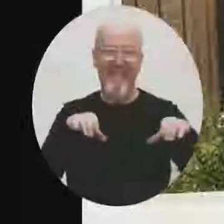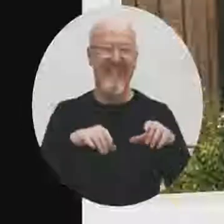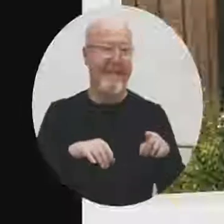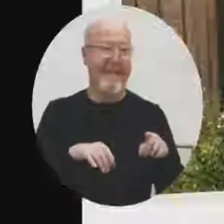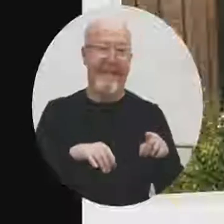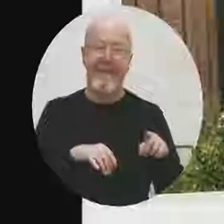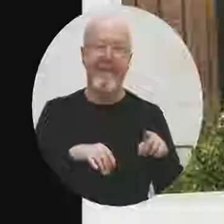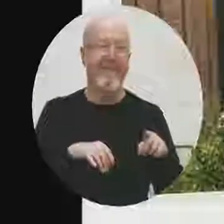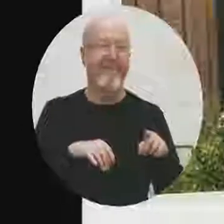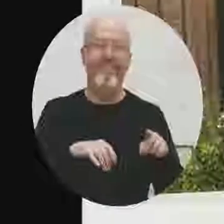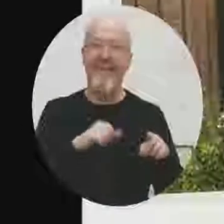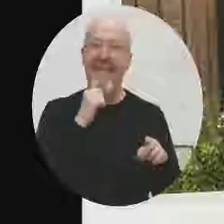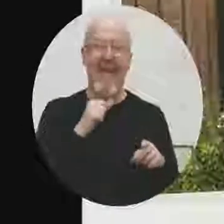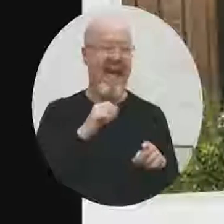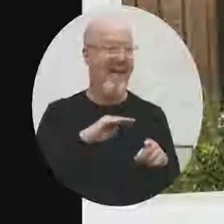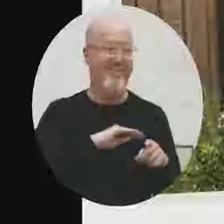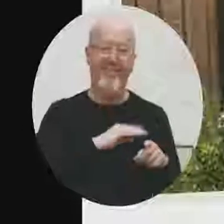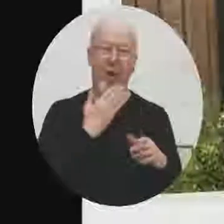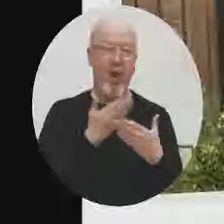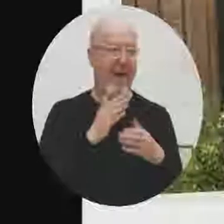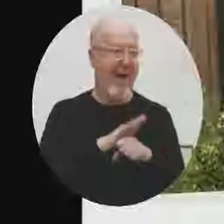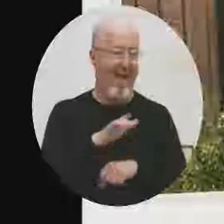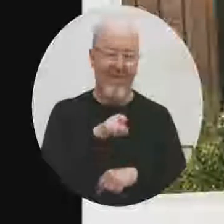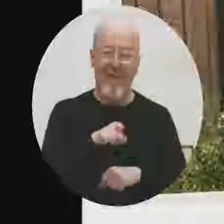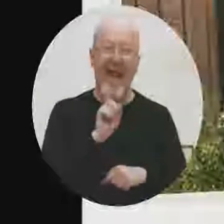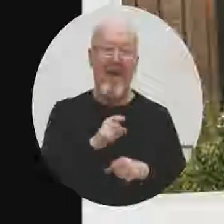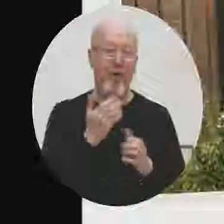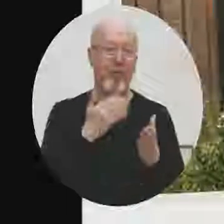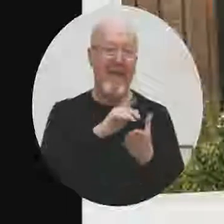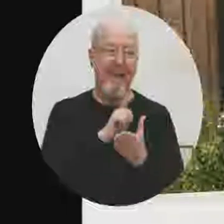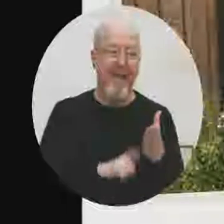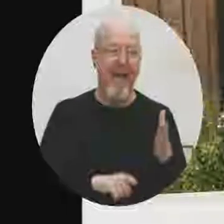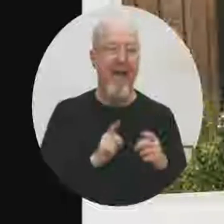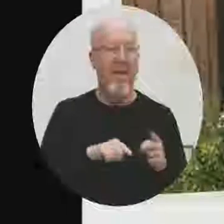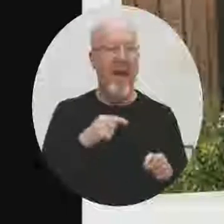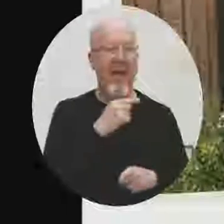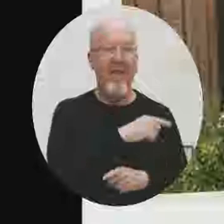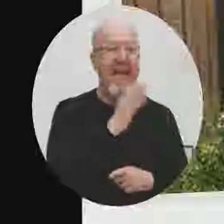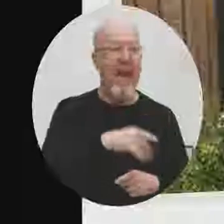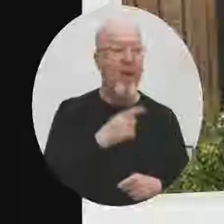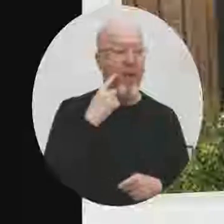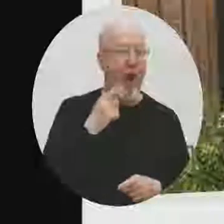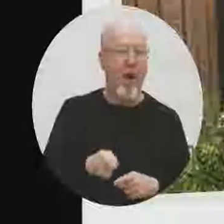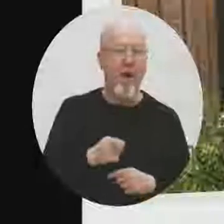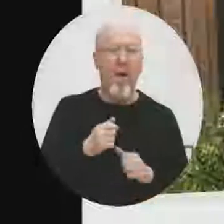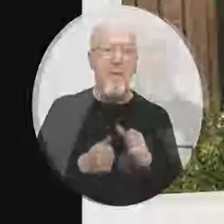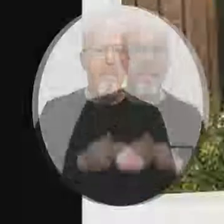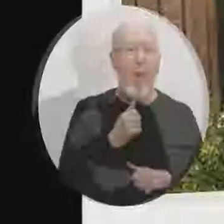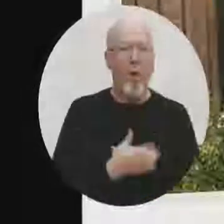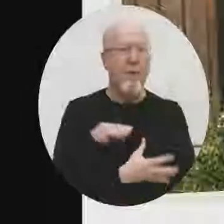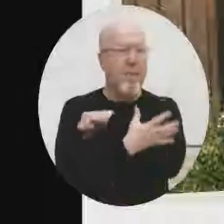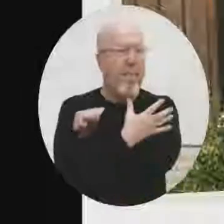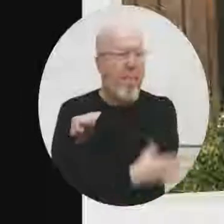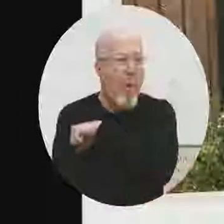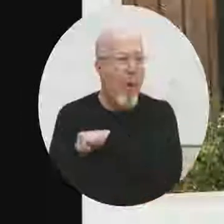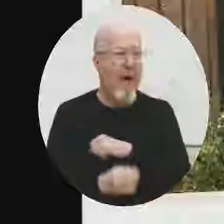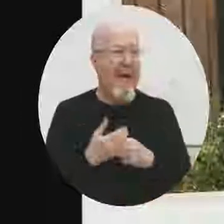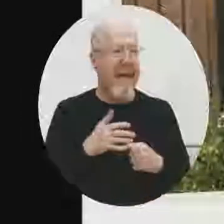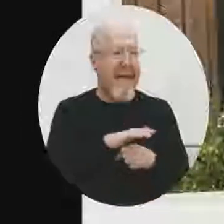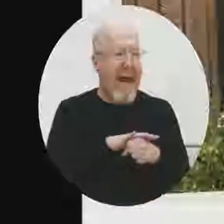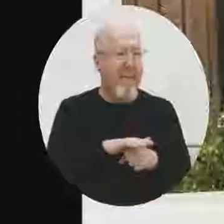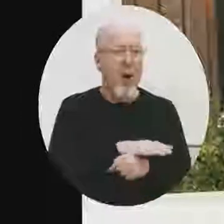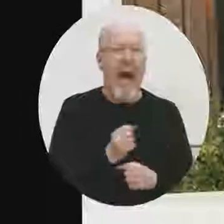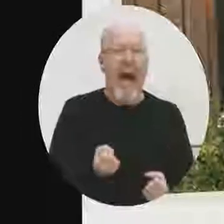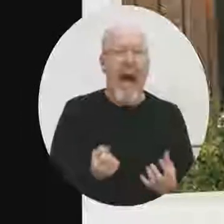But what they didn't think about was, how much money does the poorest neighborhood in one of the poorest cities in America have in their back pocket on the last day of the month?